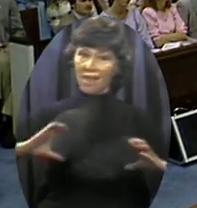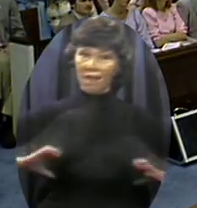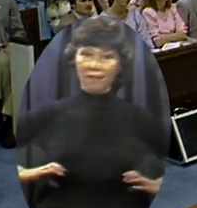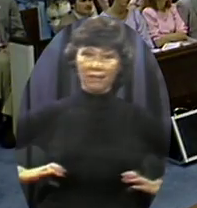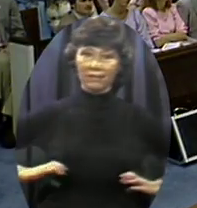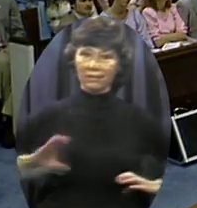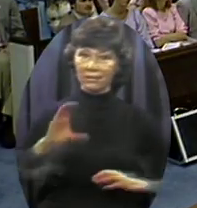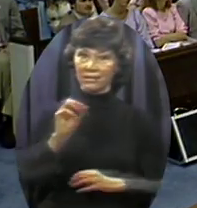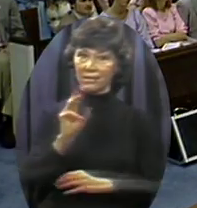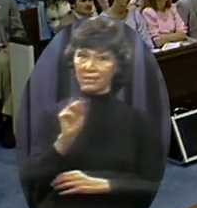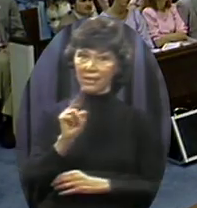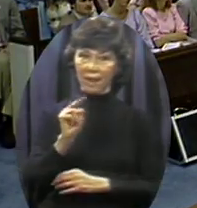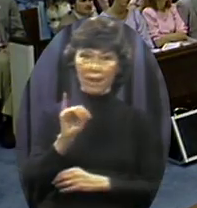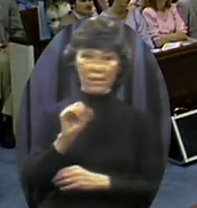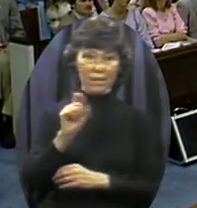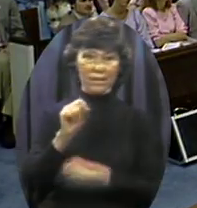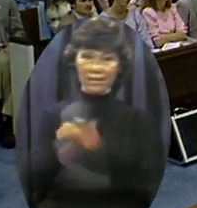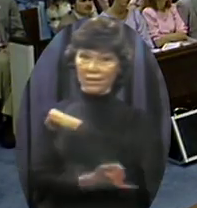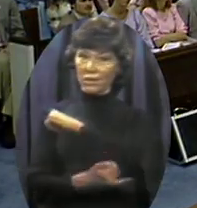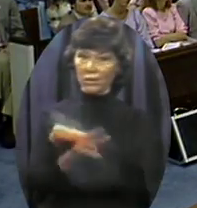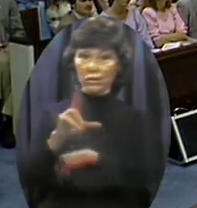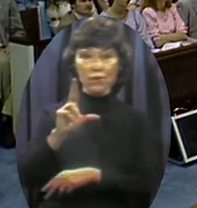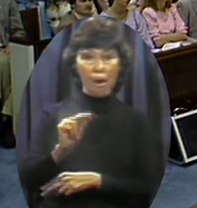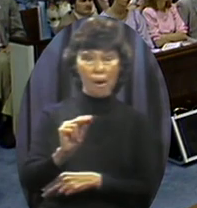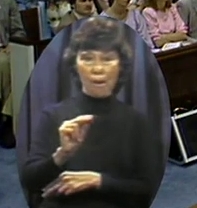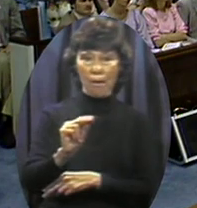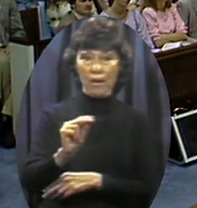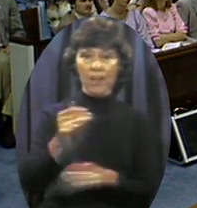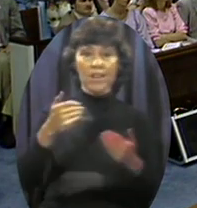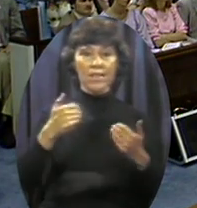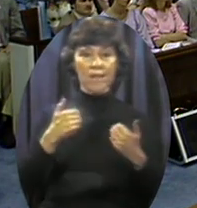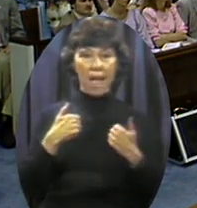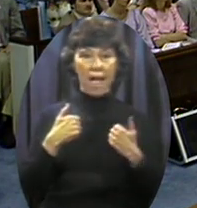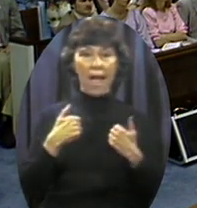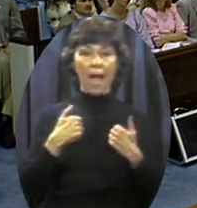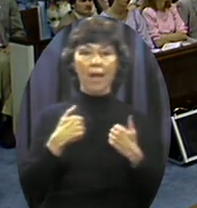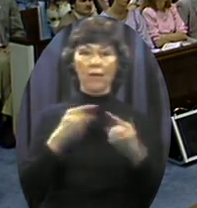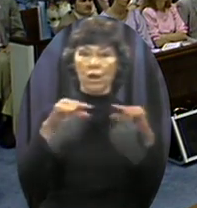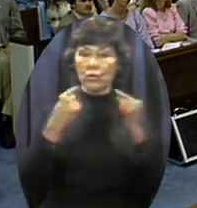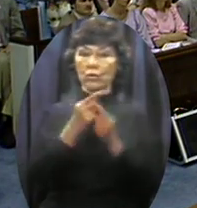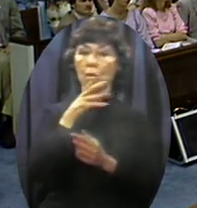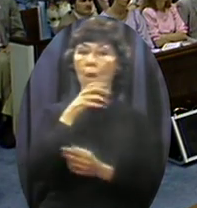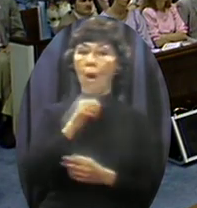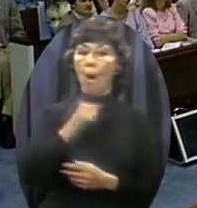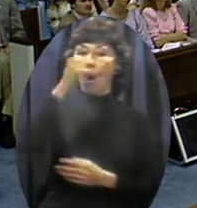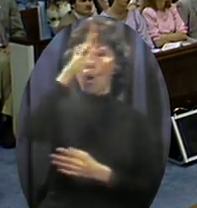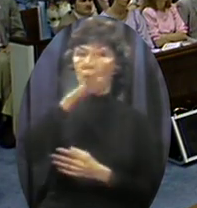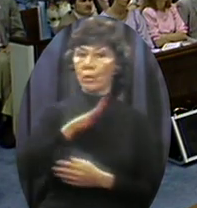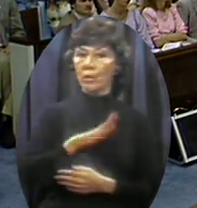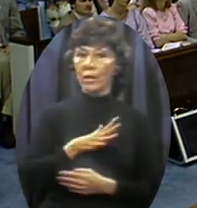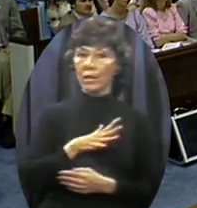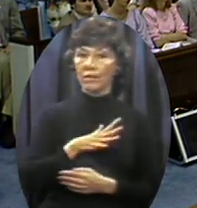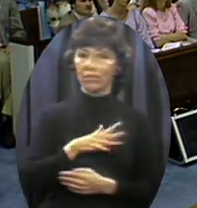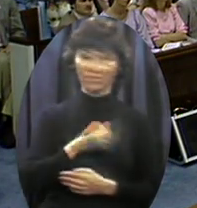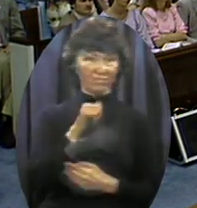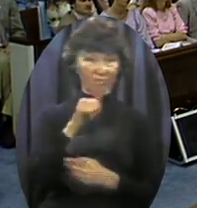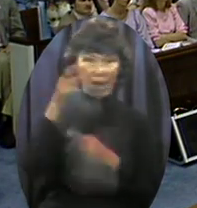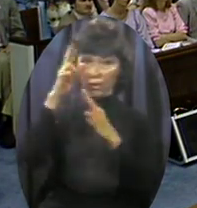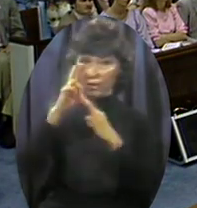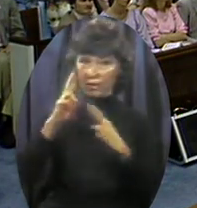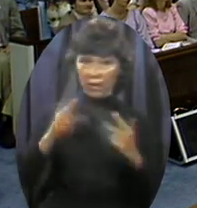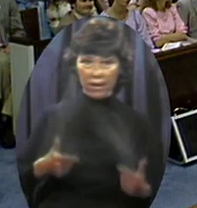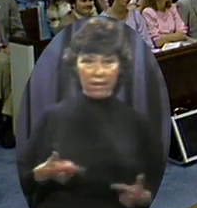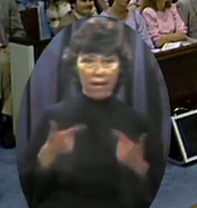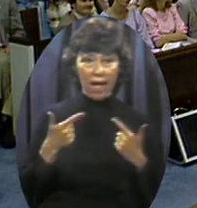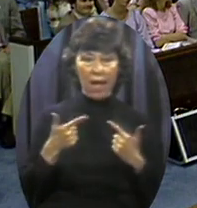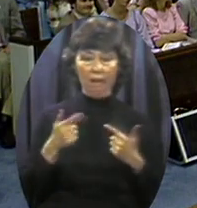-perpetuating group of old men With no respect for life Who are there till they kill each other And